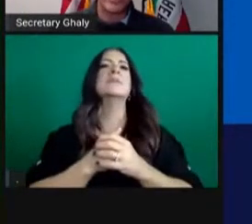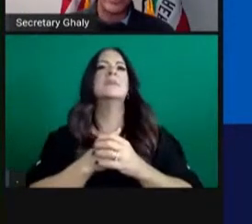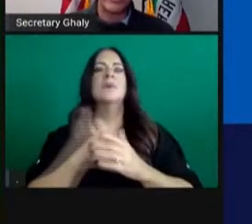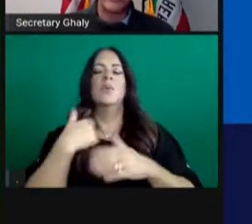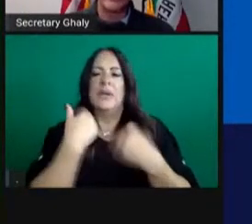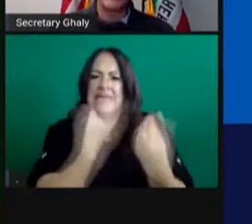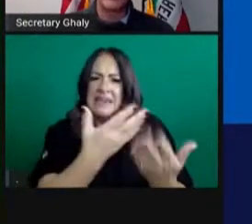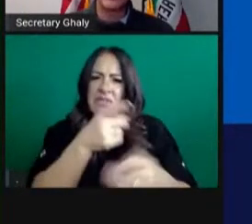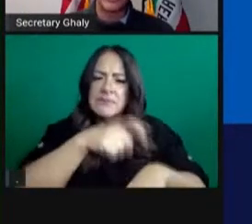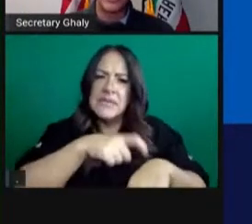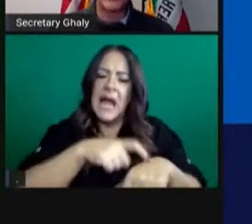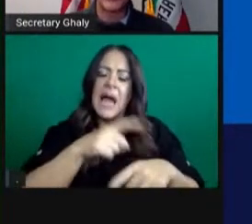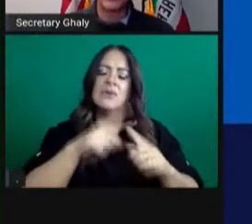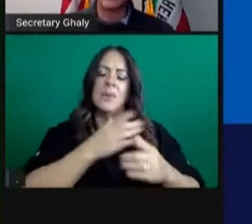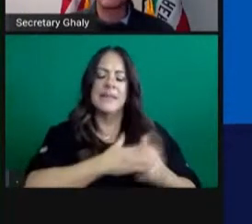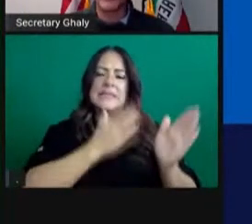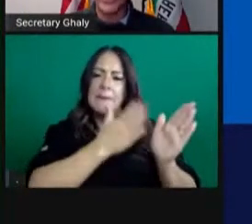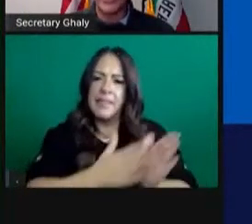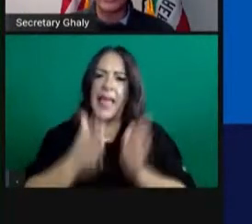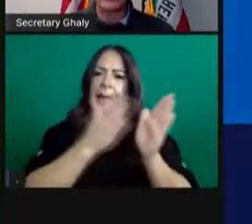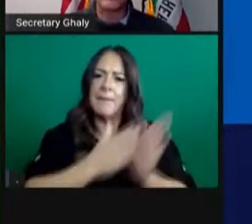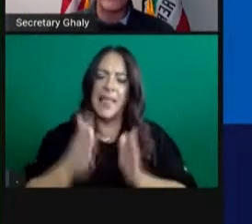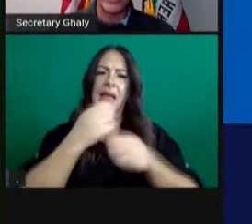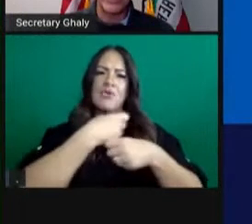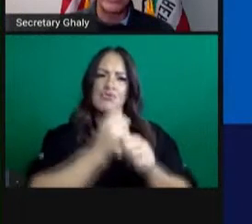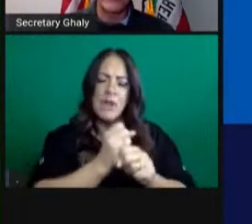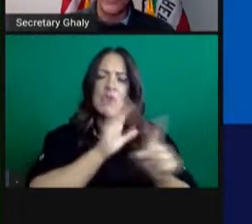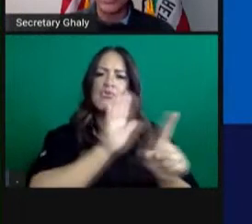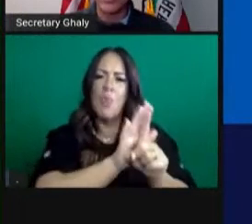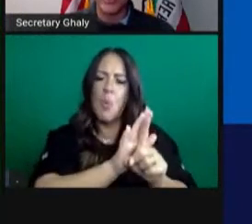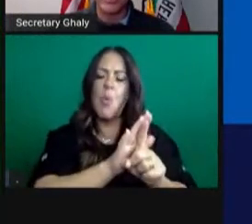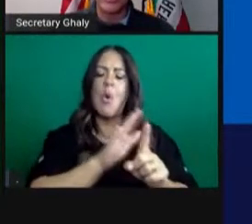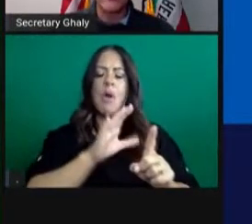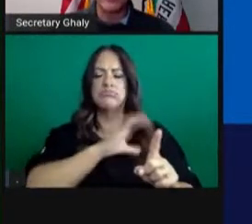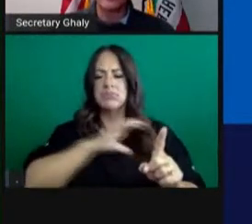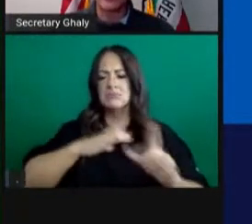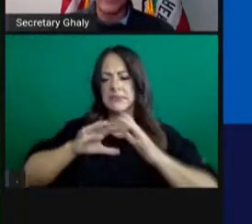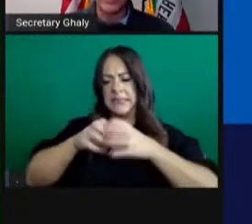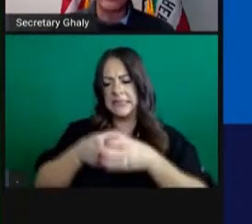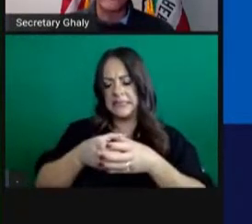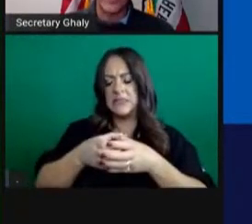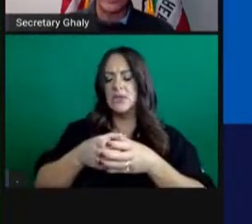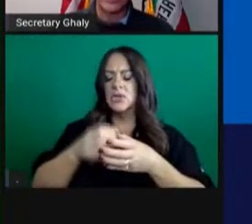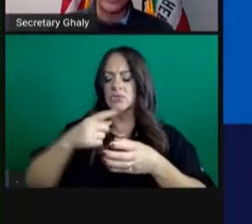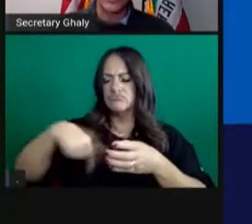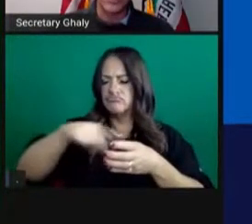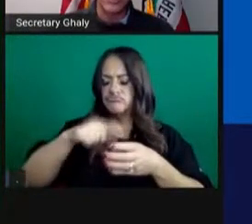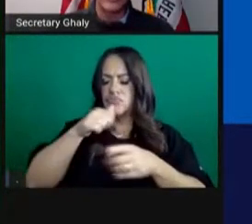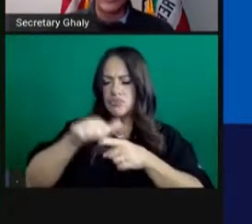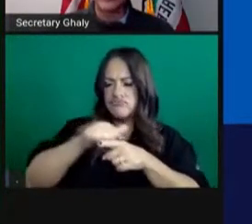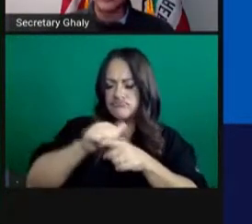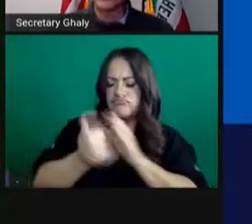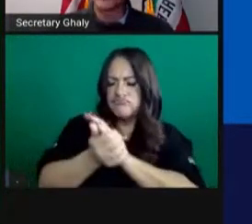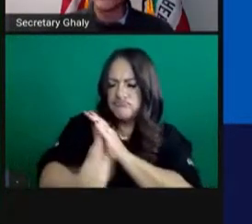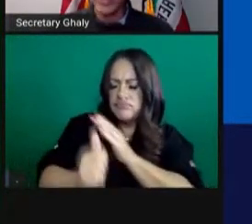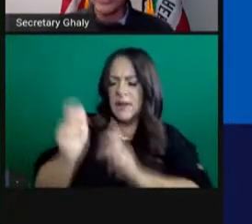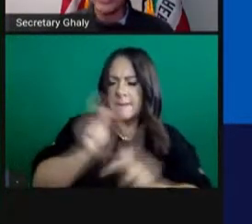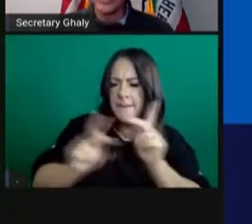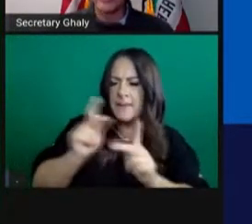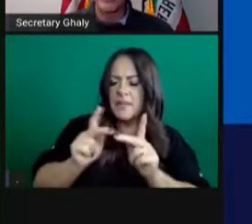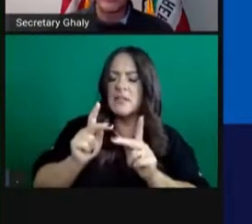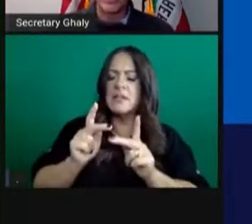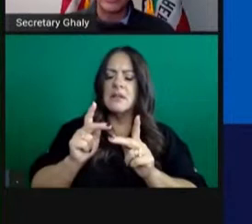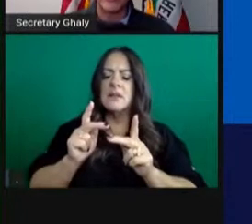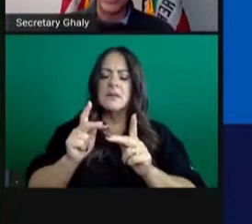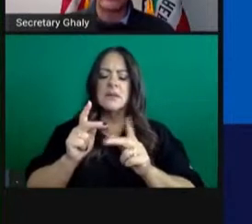time to plan that each hospital can create their committees of experts, trained professionals, not just in